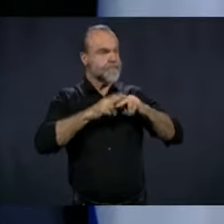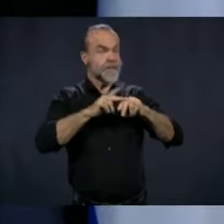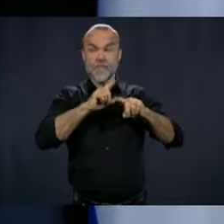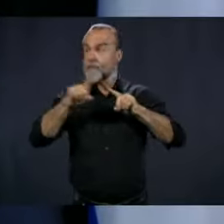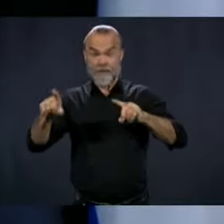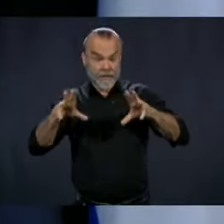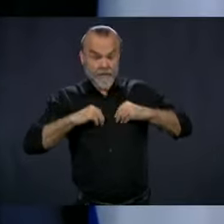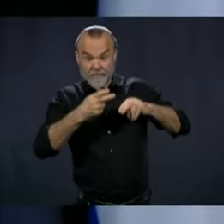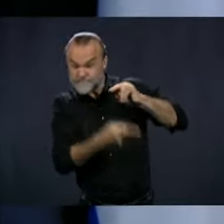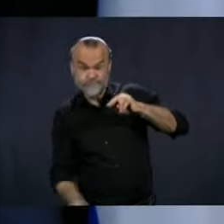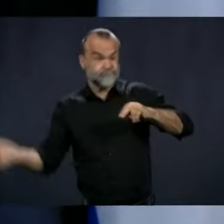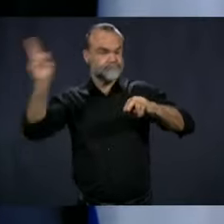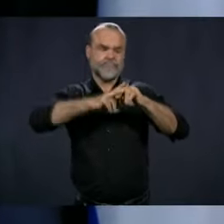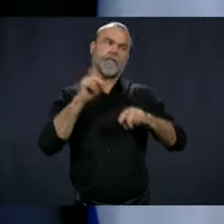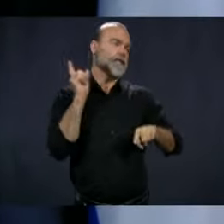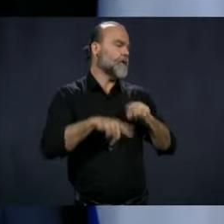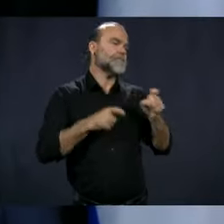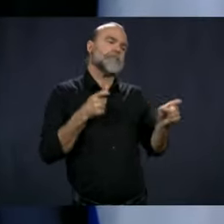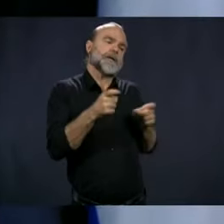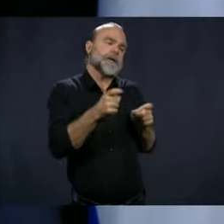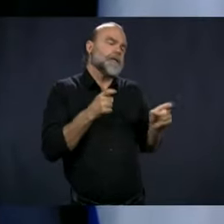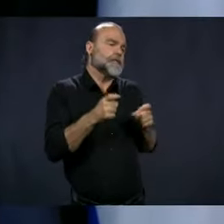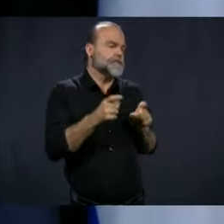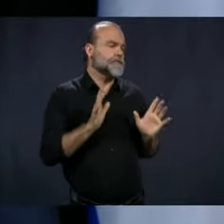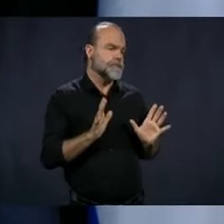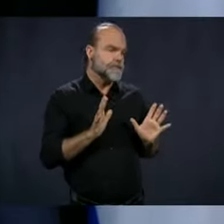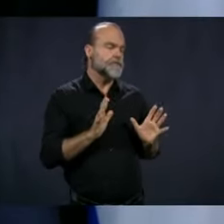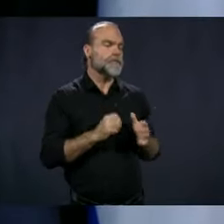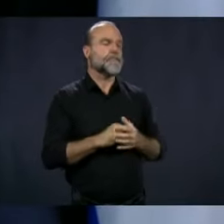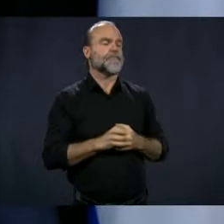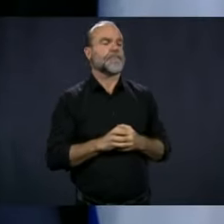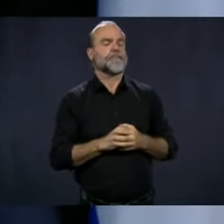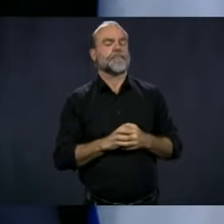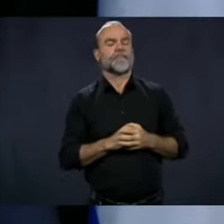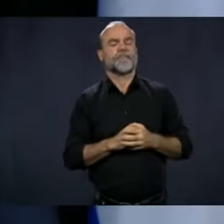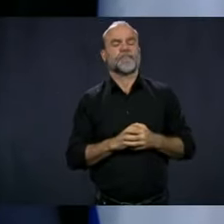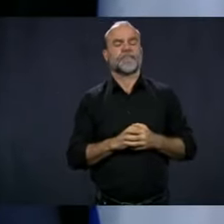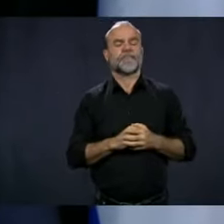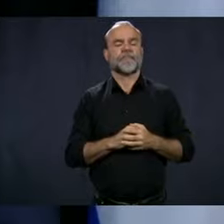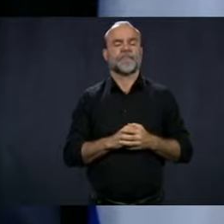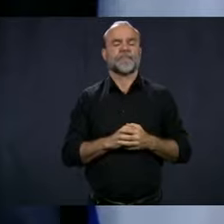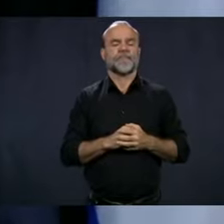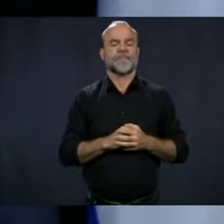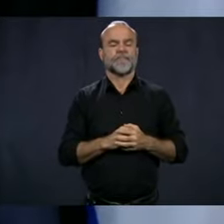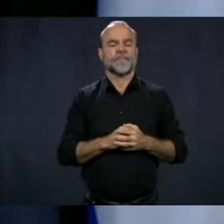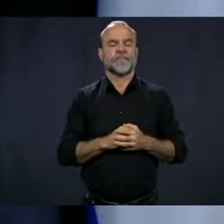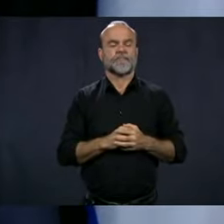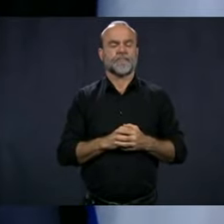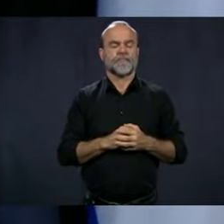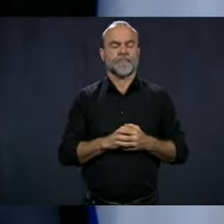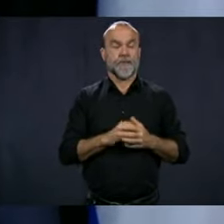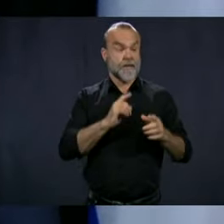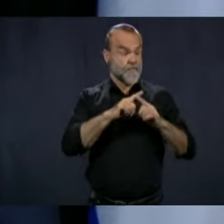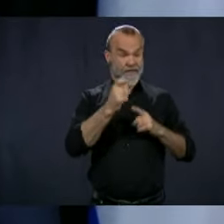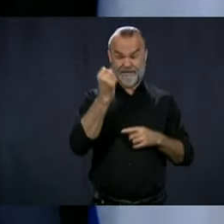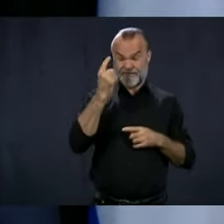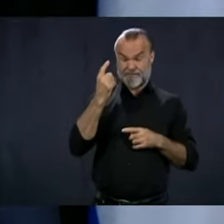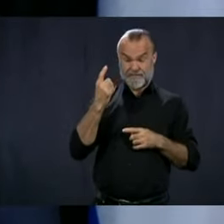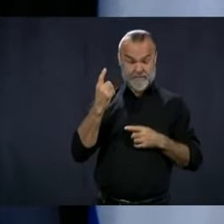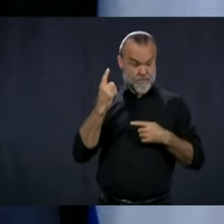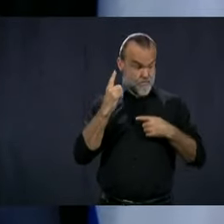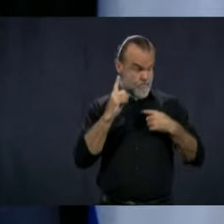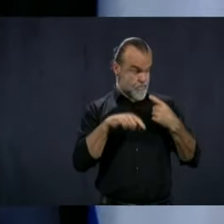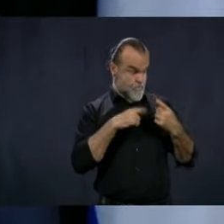outbreak. And so what we have saved by our stopping everything, we